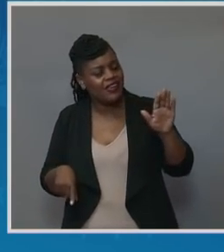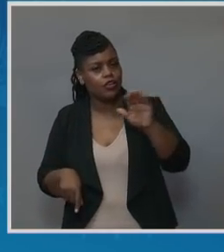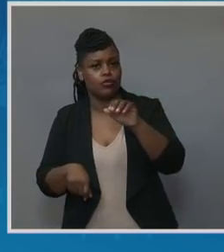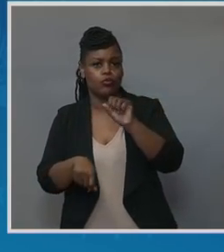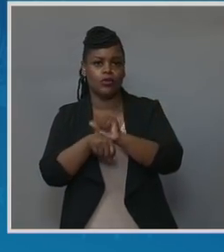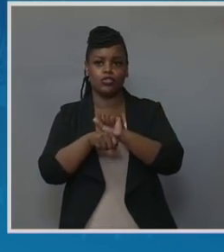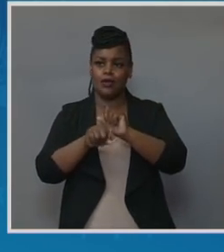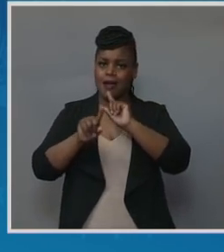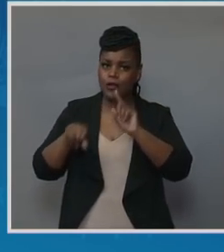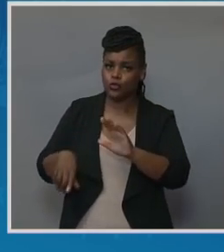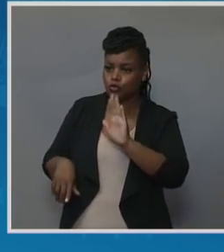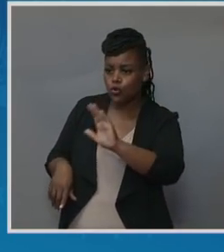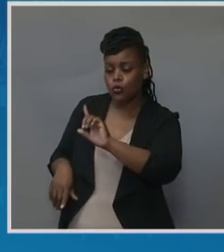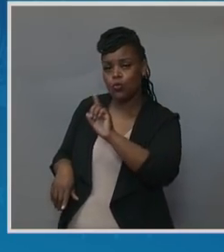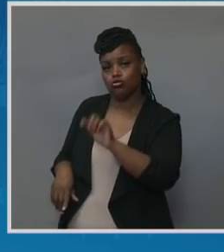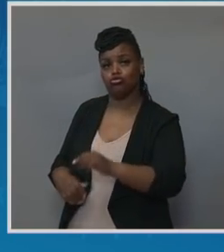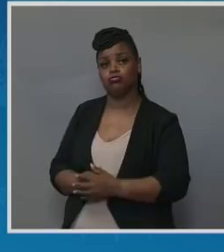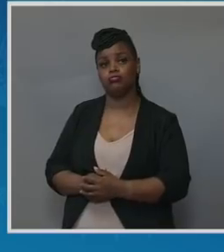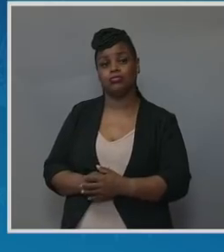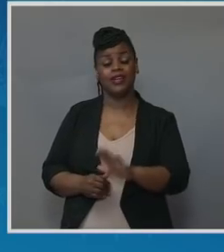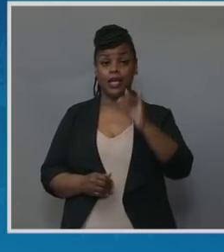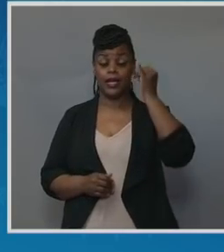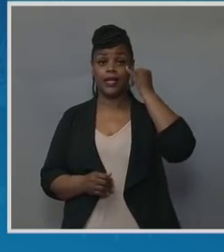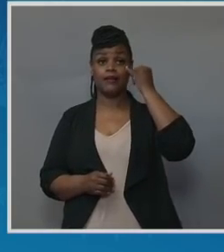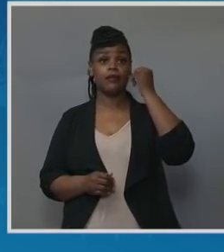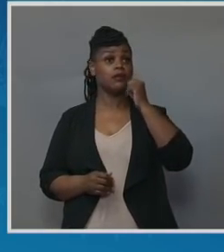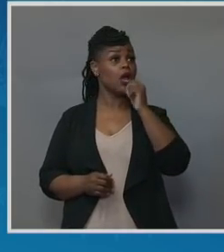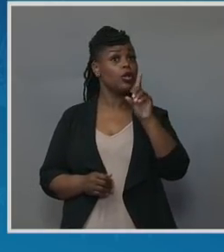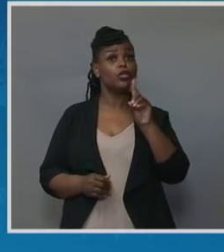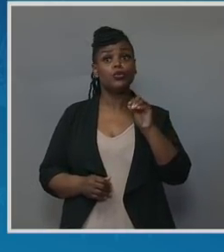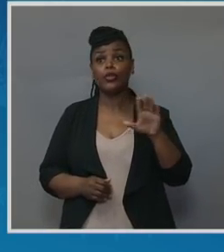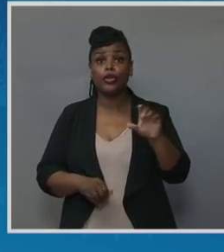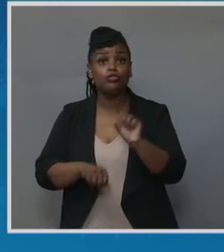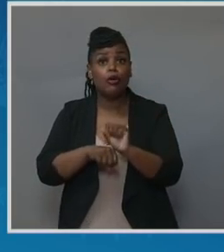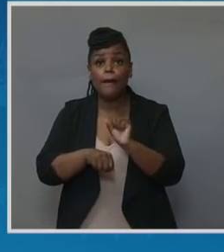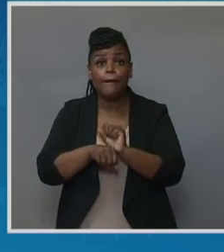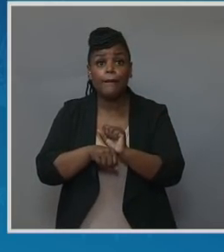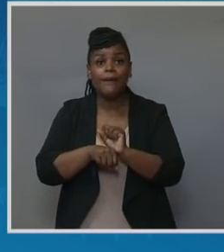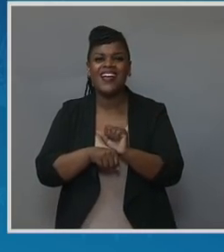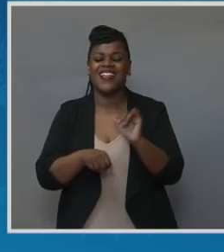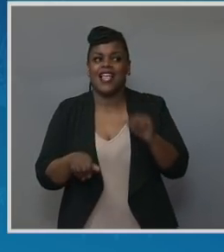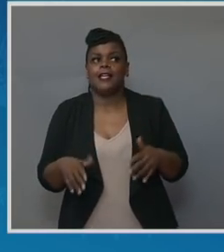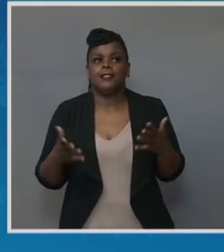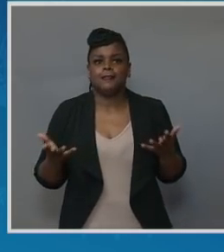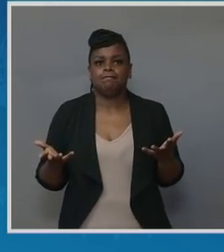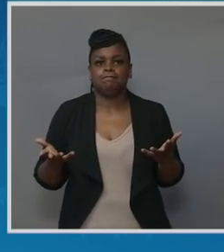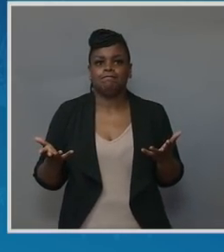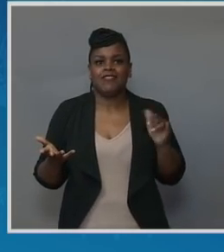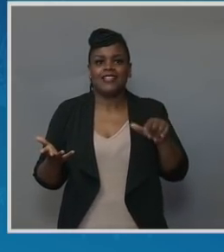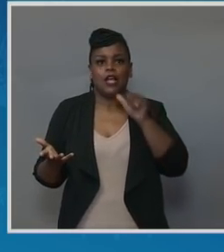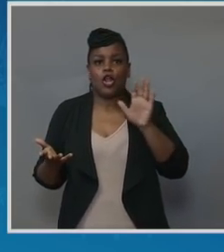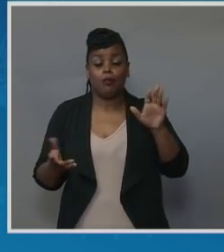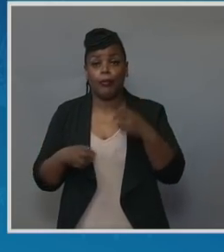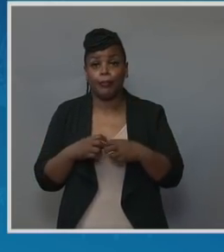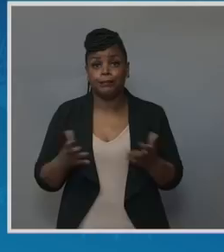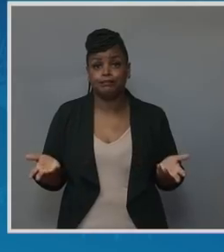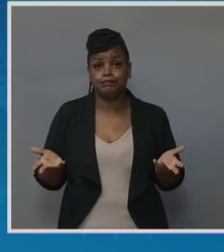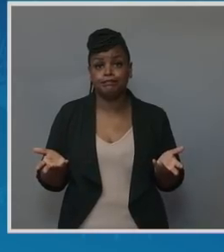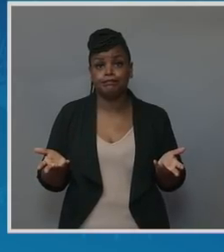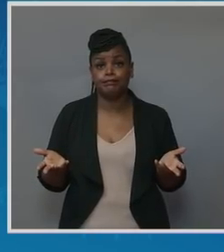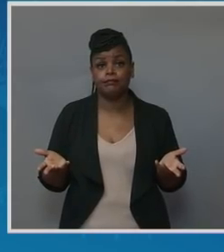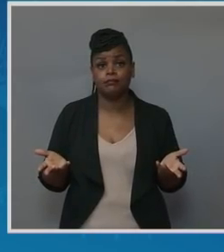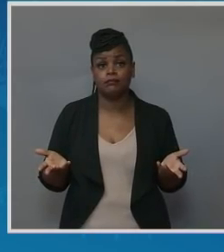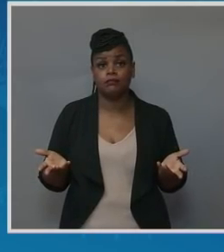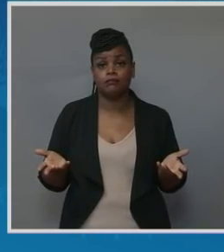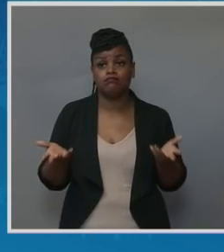your questions. And if they are not doing their job, that is not, that shouldn't be your problem. Like we were saying, then